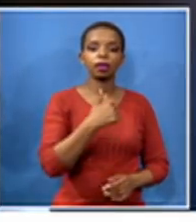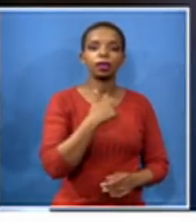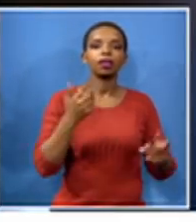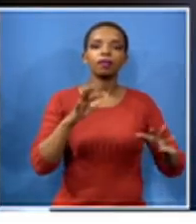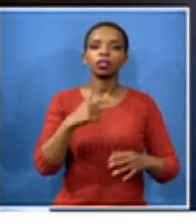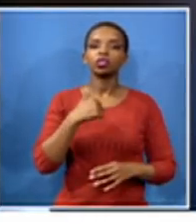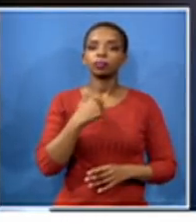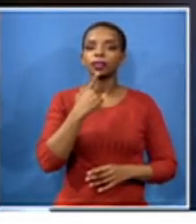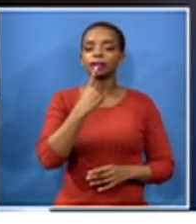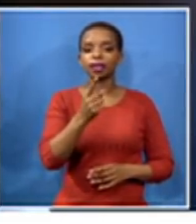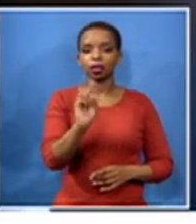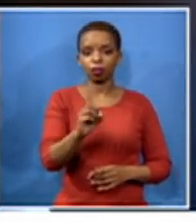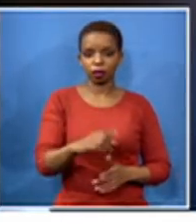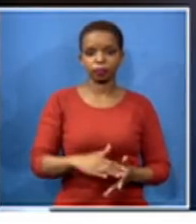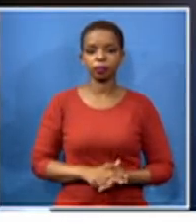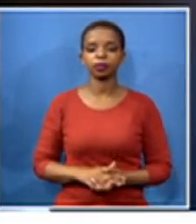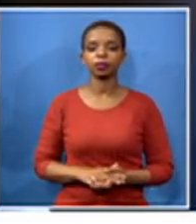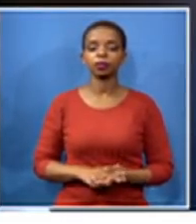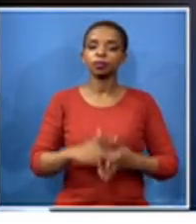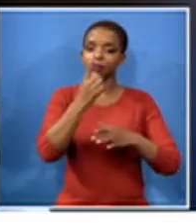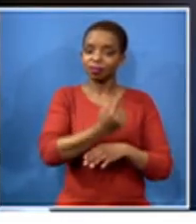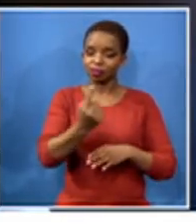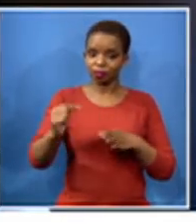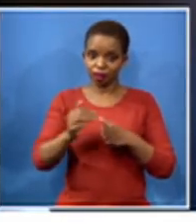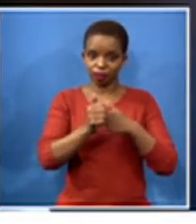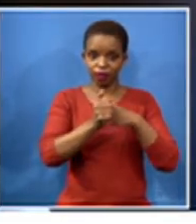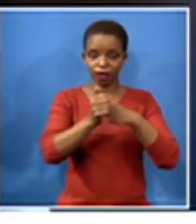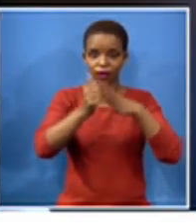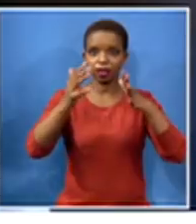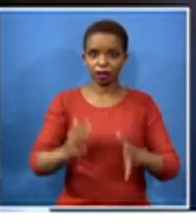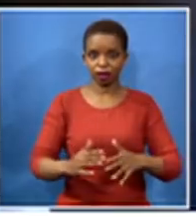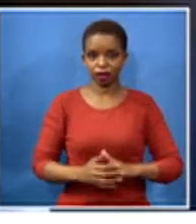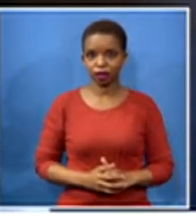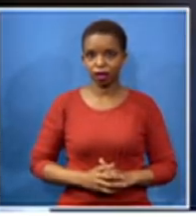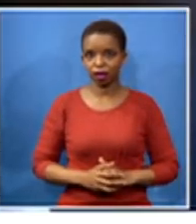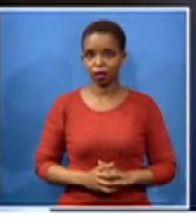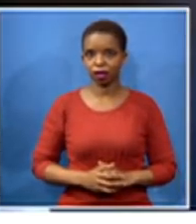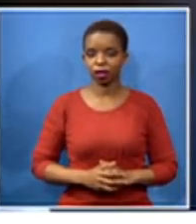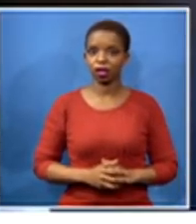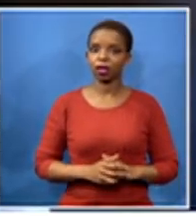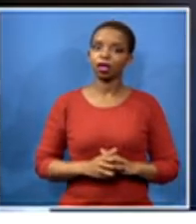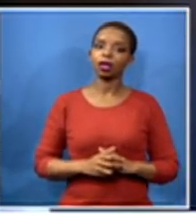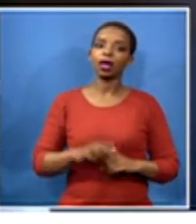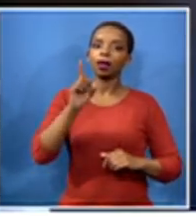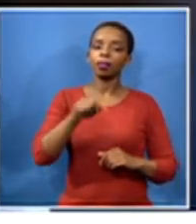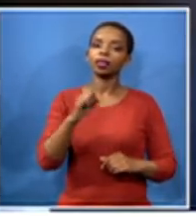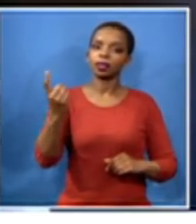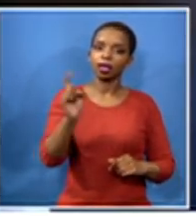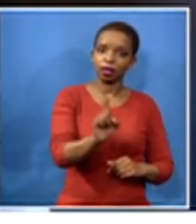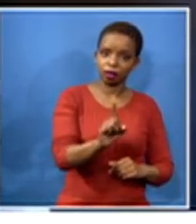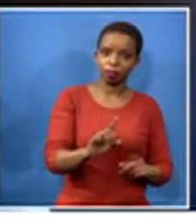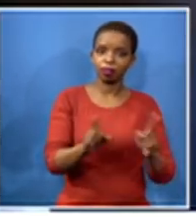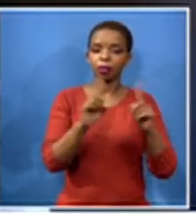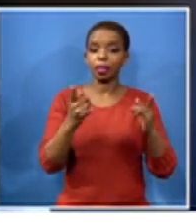as a leader before you take that thing i must discuss but what matters now is our